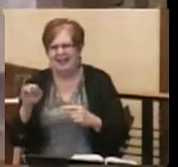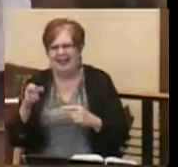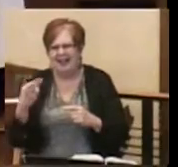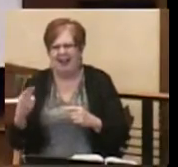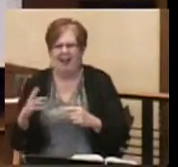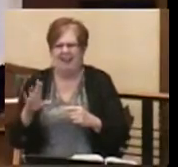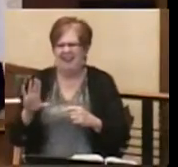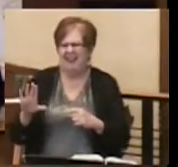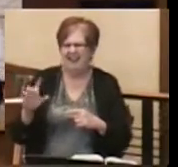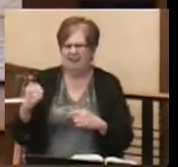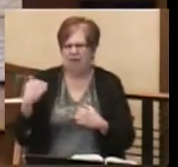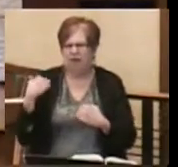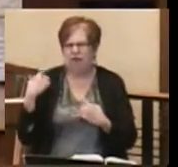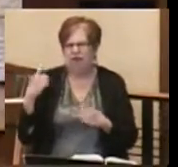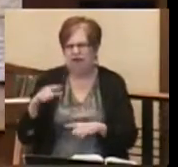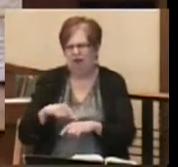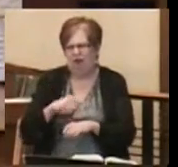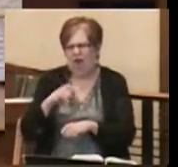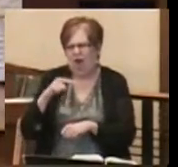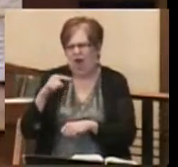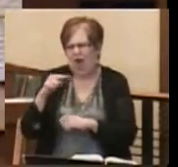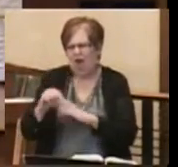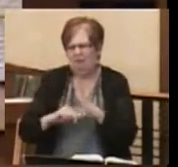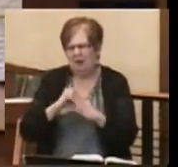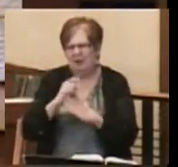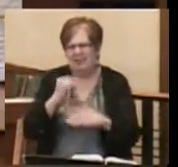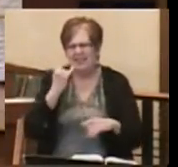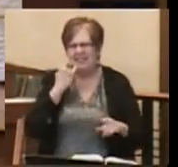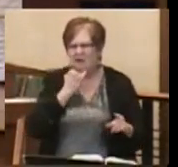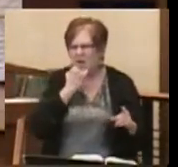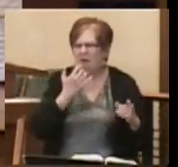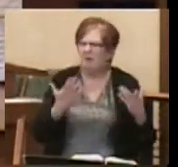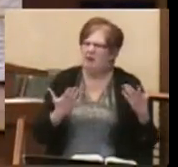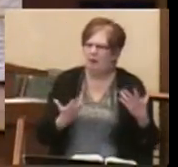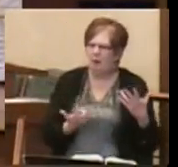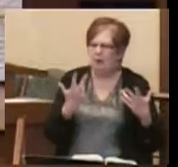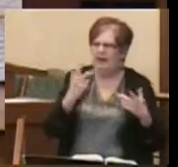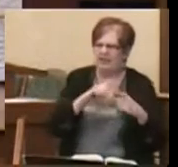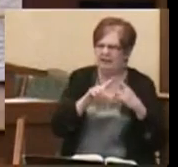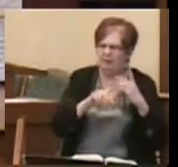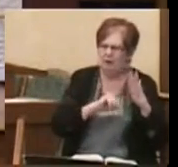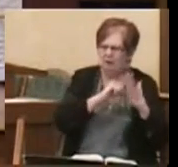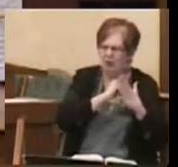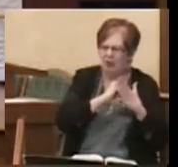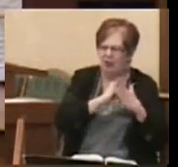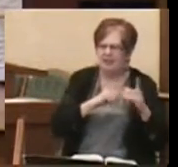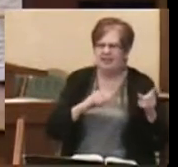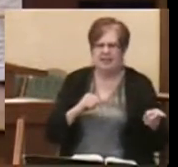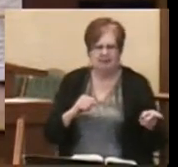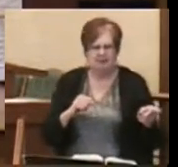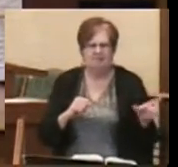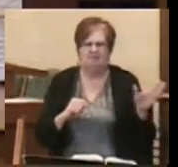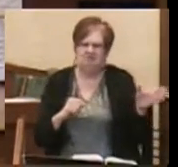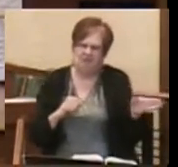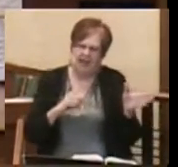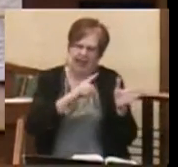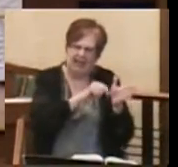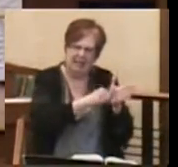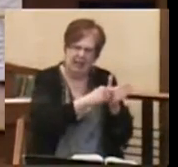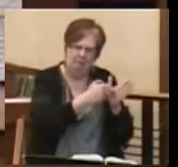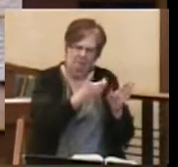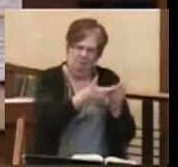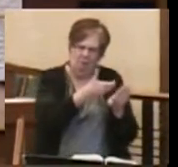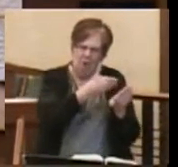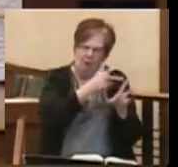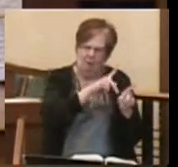long period in Israel. In fact, probably three different periods. It represents a time before the people